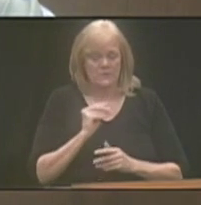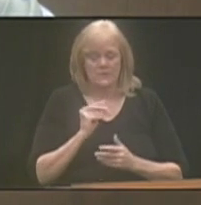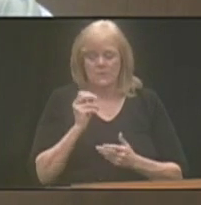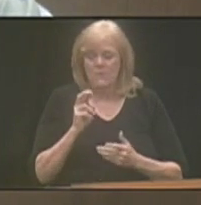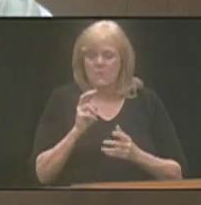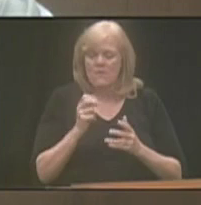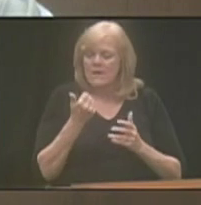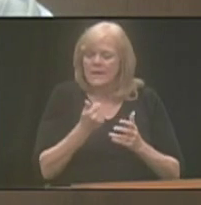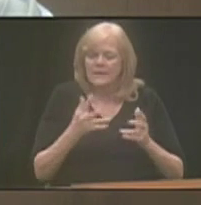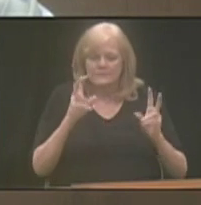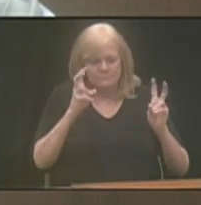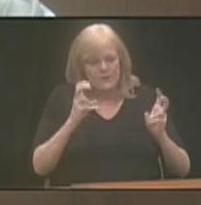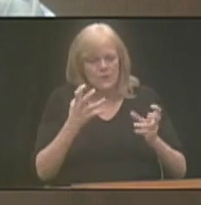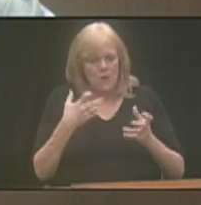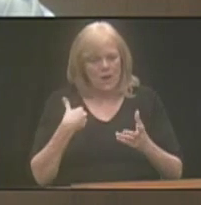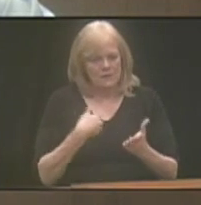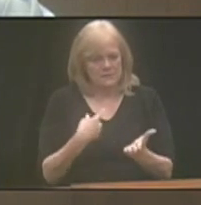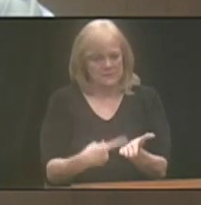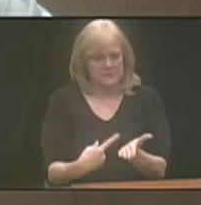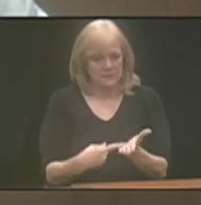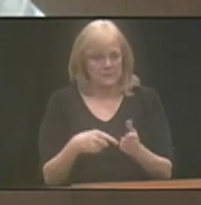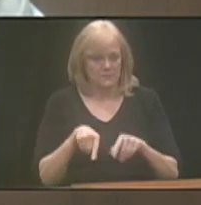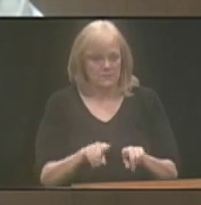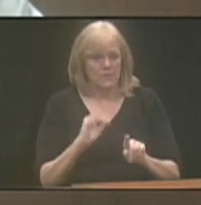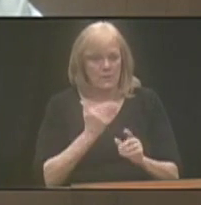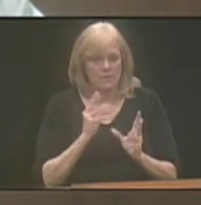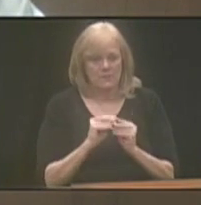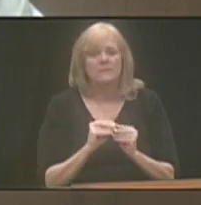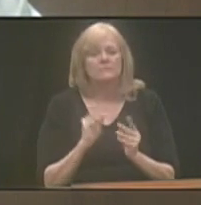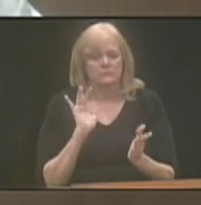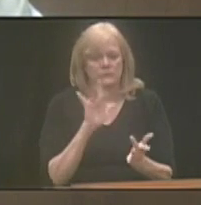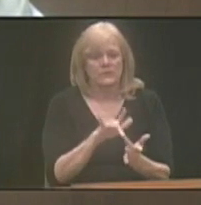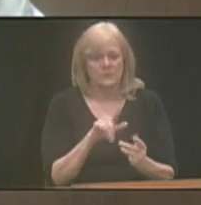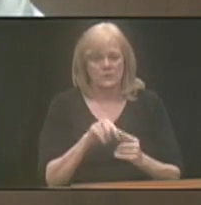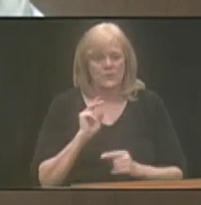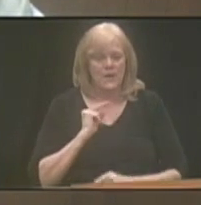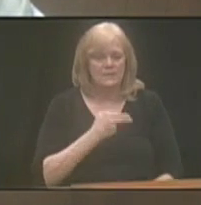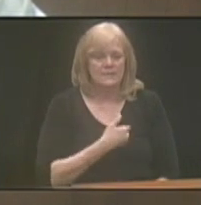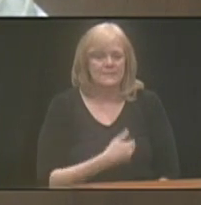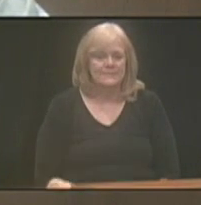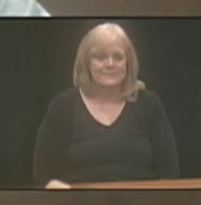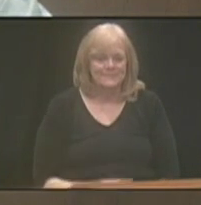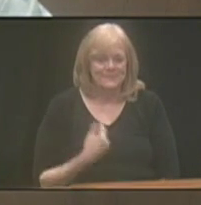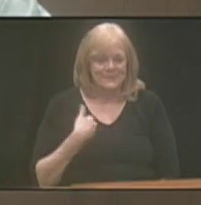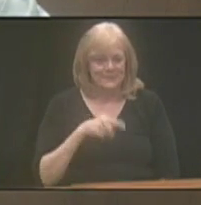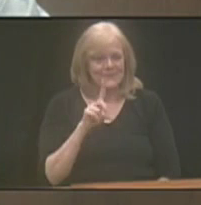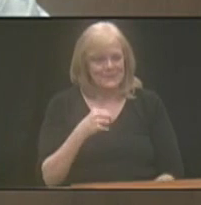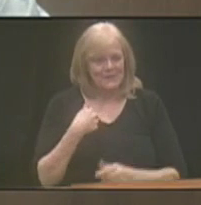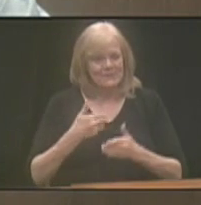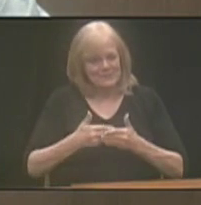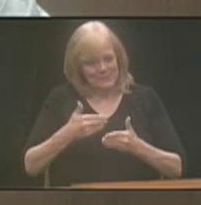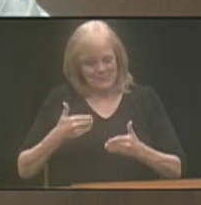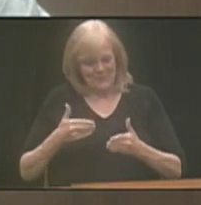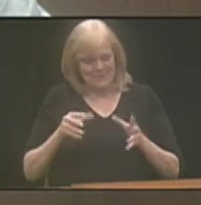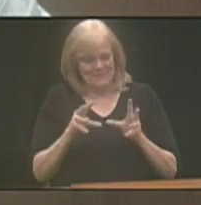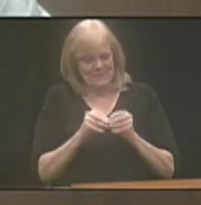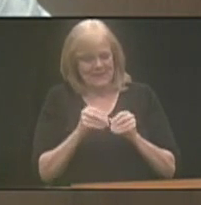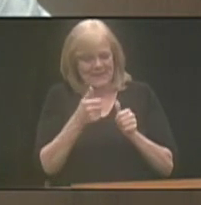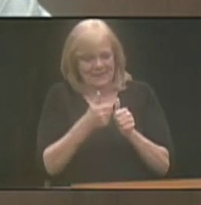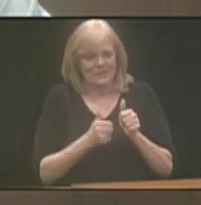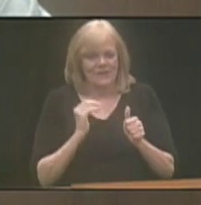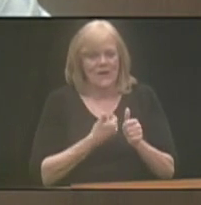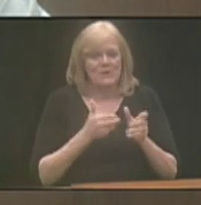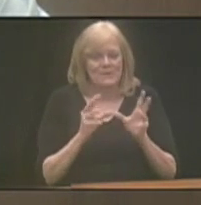topics that you'd like for us to discuss in our meetings, please feel free to reach out to us. We do have a pre-meeting before each of our